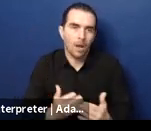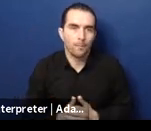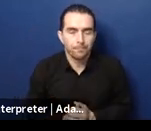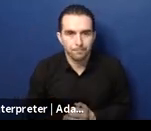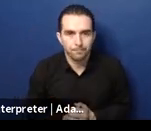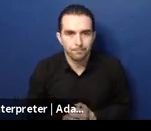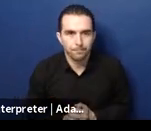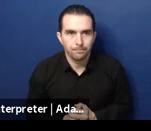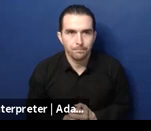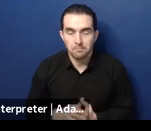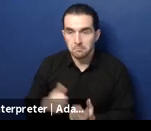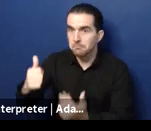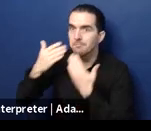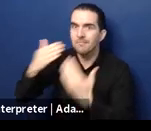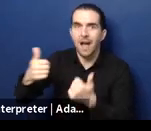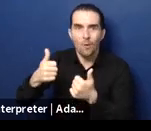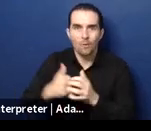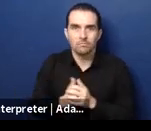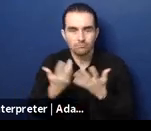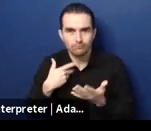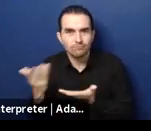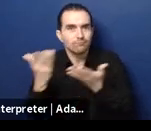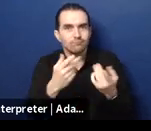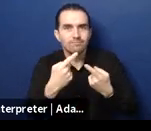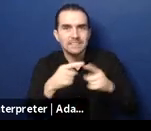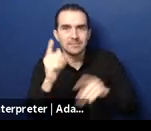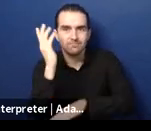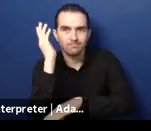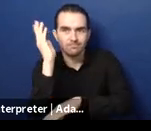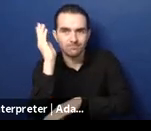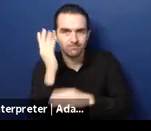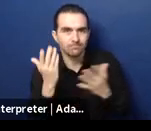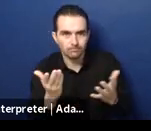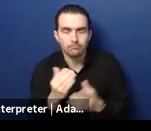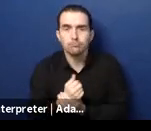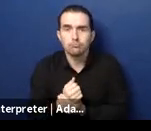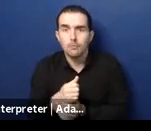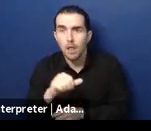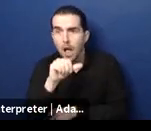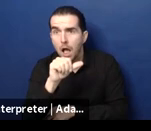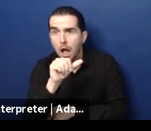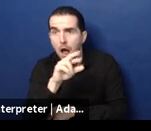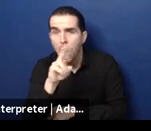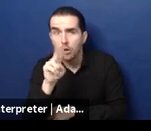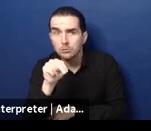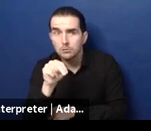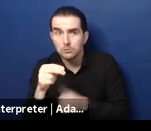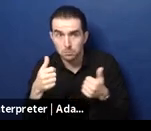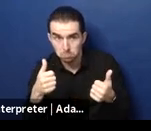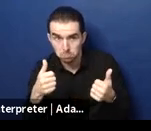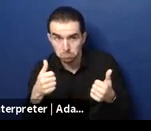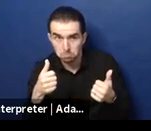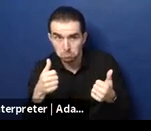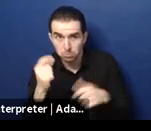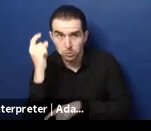I am ready to kick off. Thank you so much. I believe the presentation is being controlled by